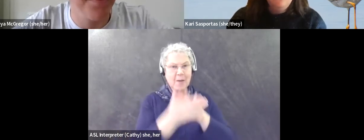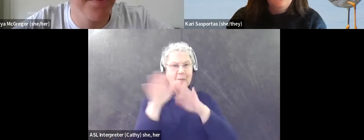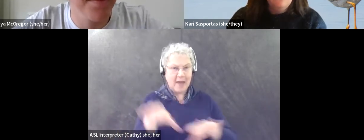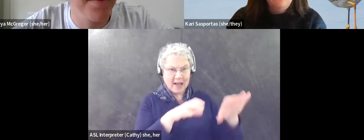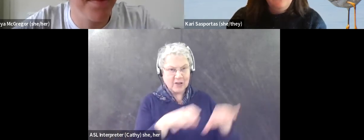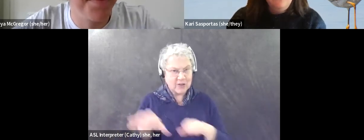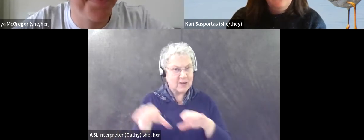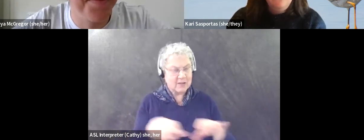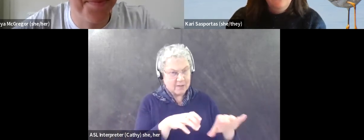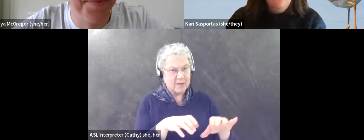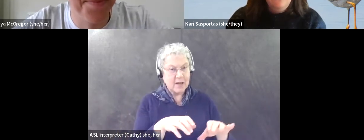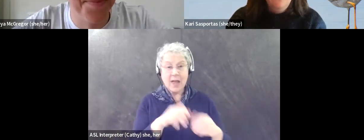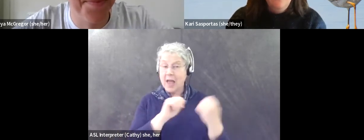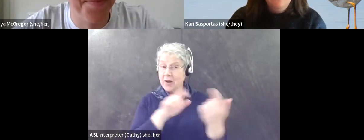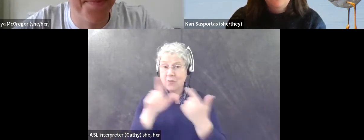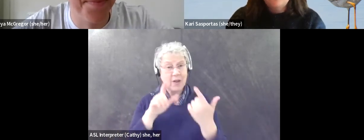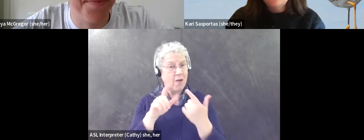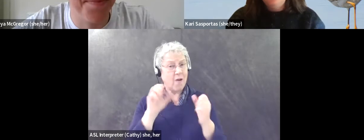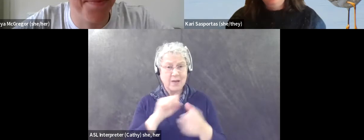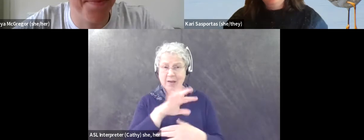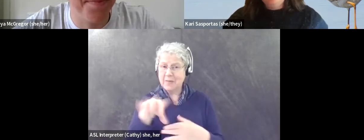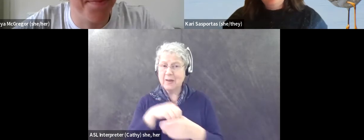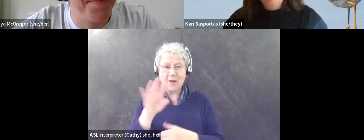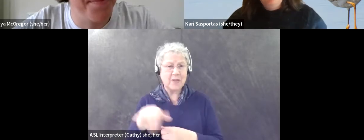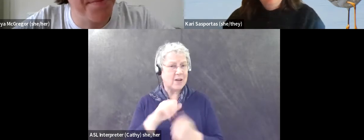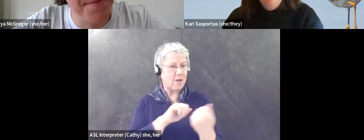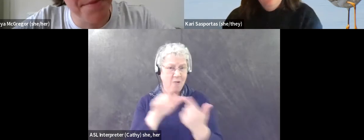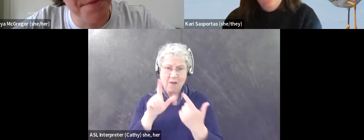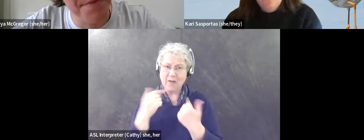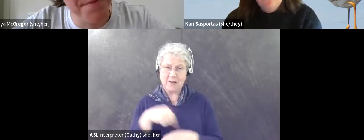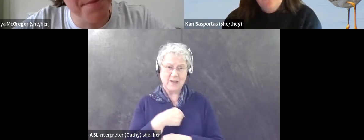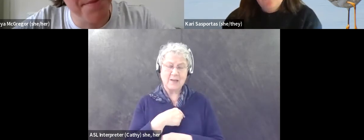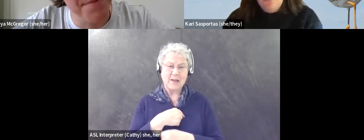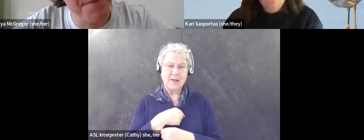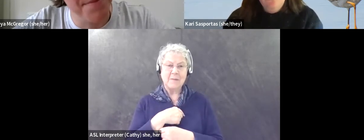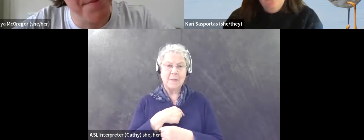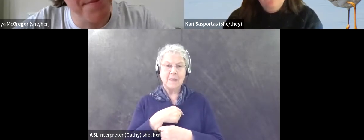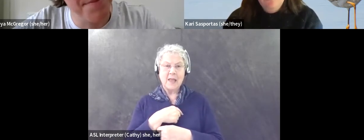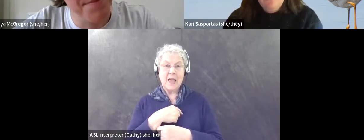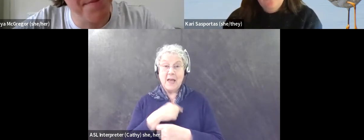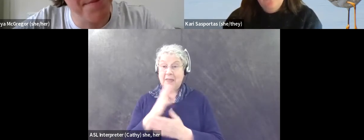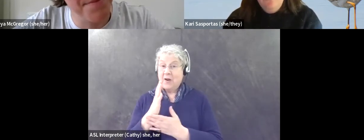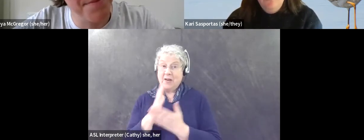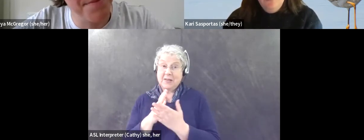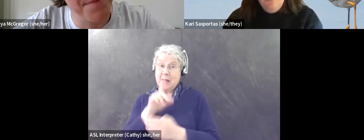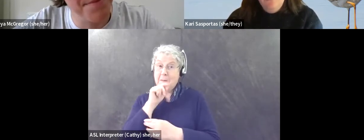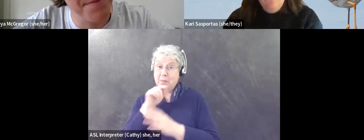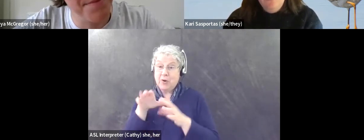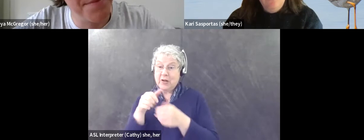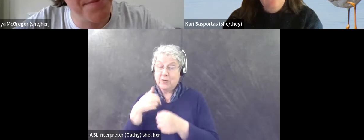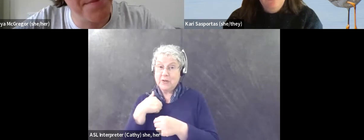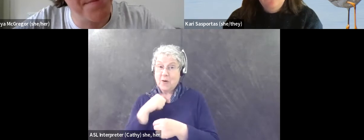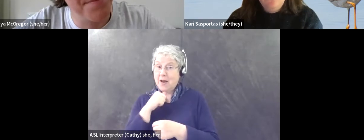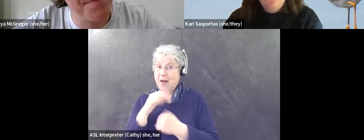play a part in that. Um, I know personally, there are some birding clubs where I would not feel comfortable, um,